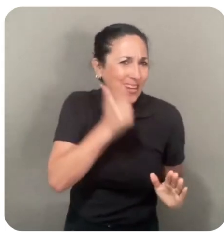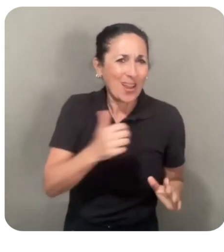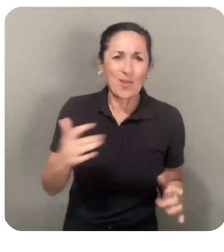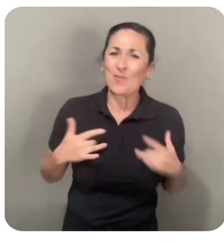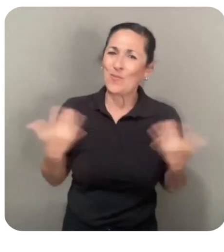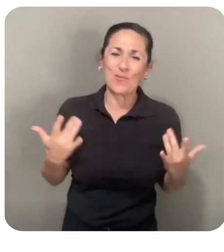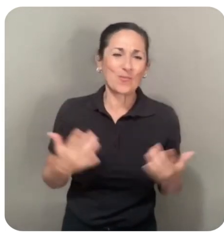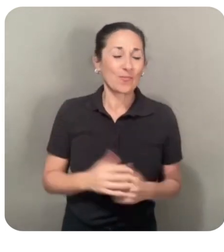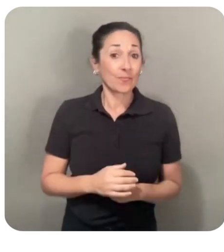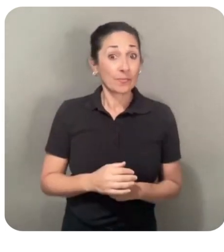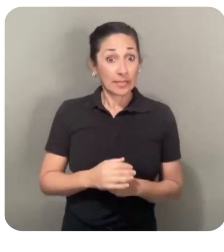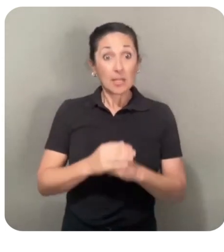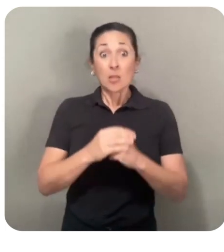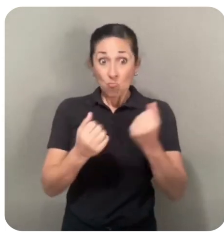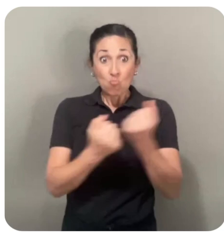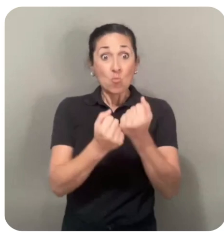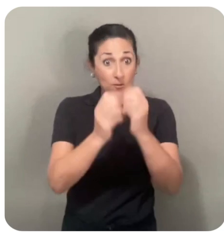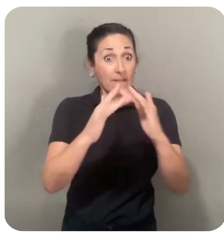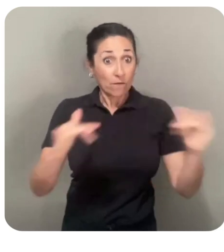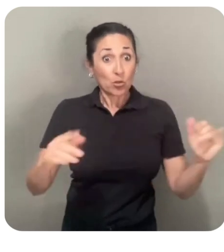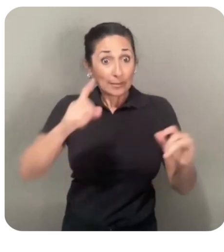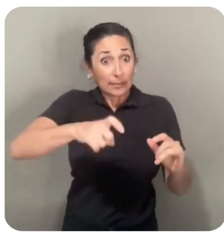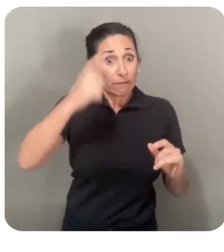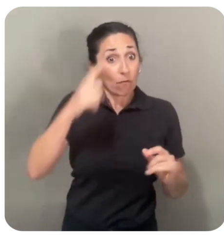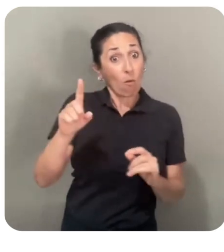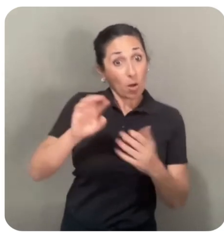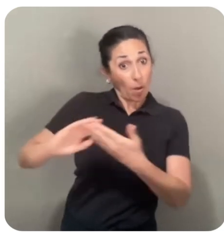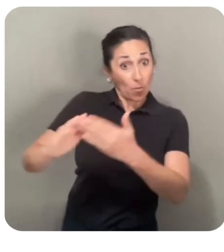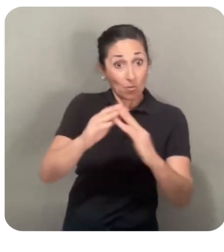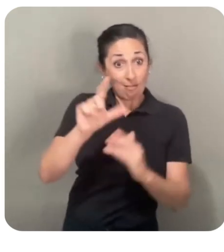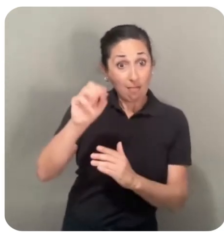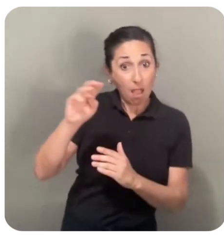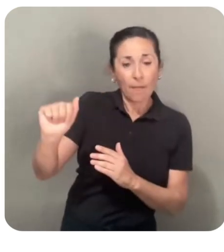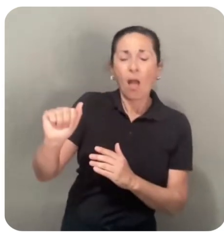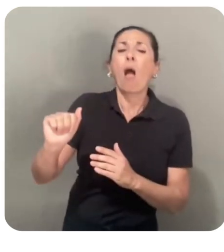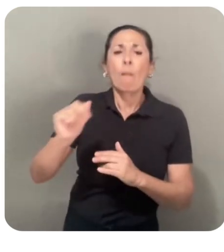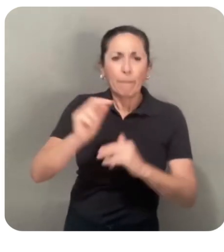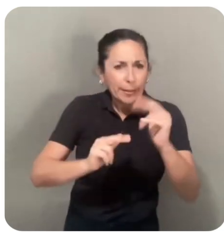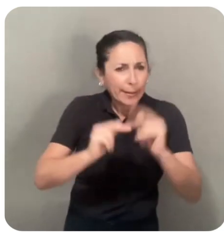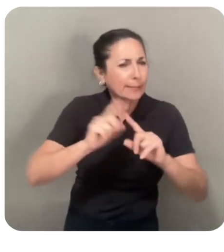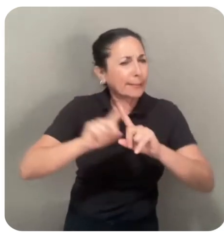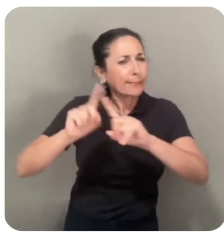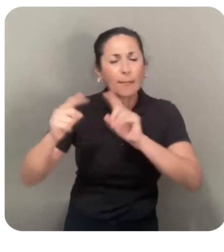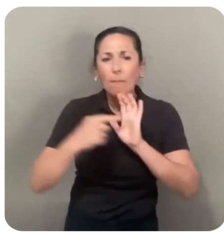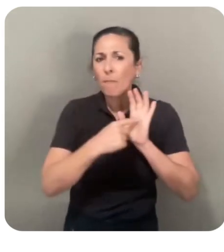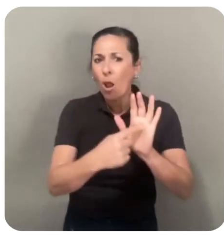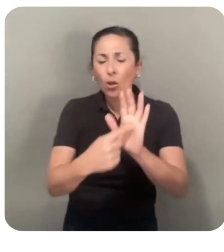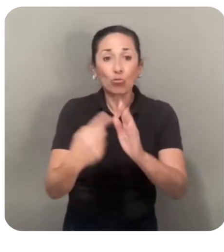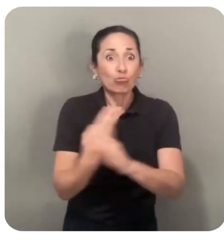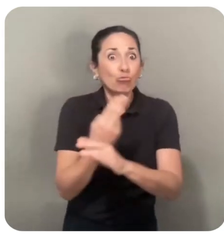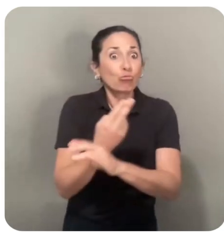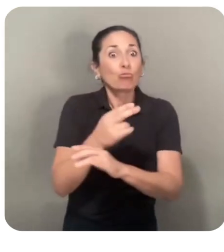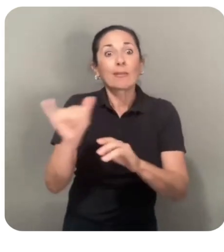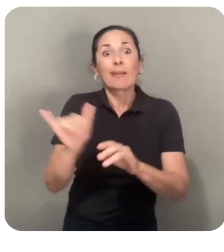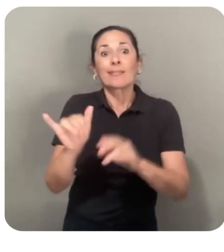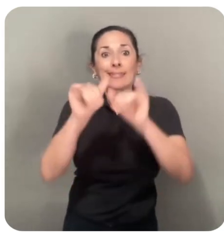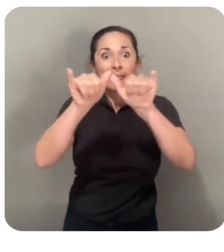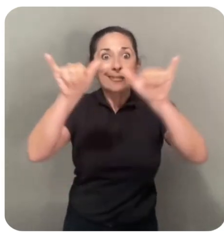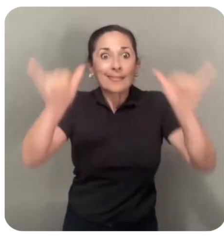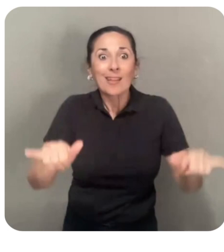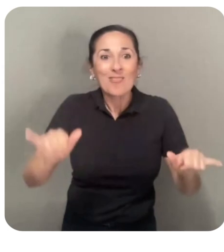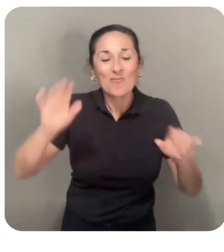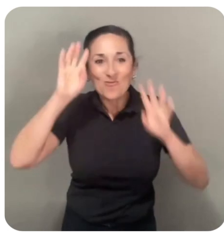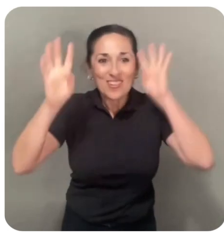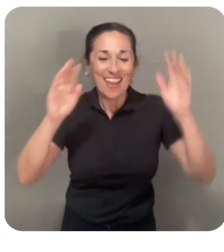To support the diverse needs of the Llama community, we are building many Llama models that can be used as a system to create